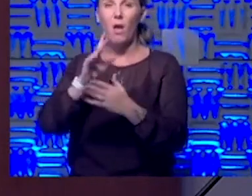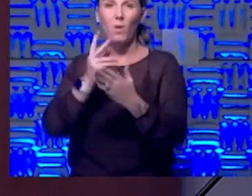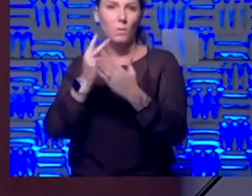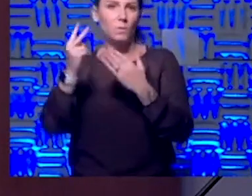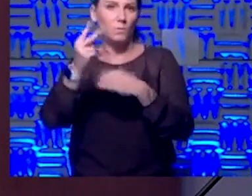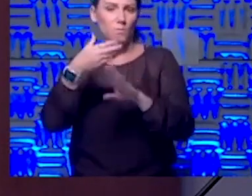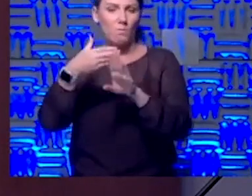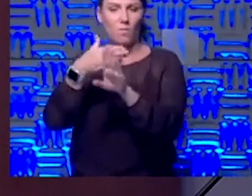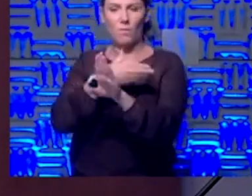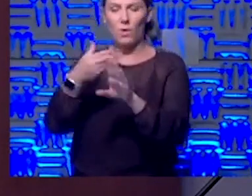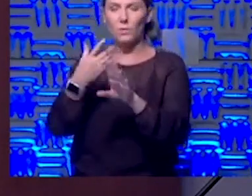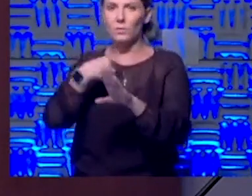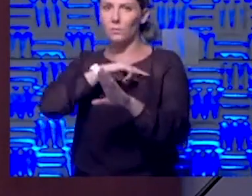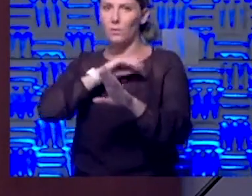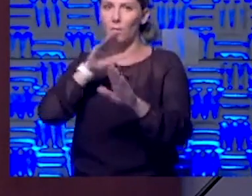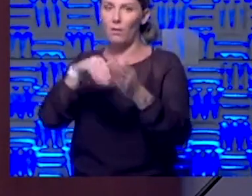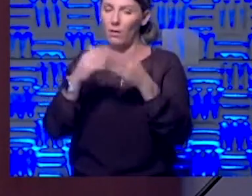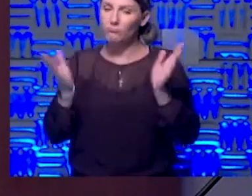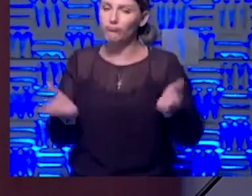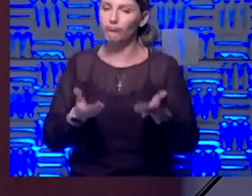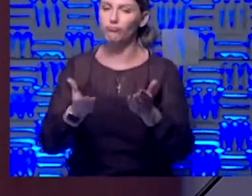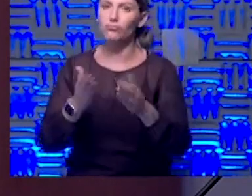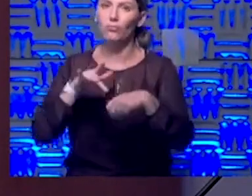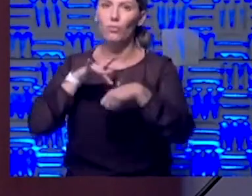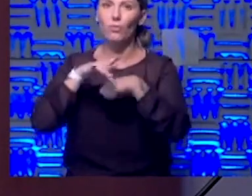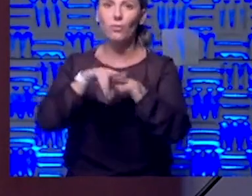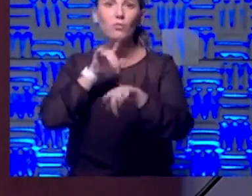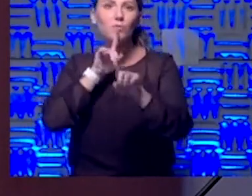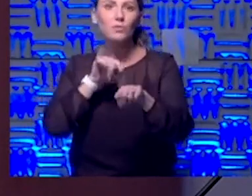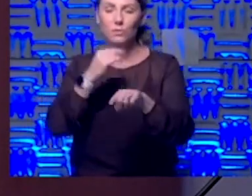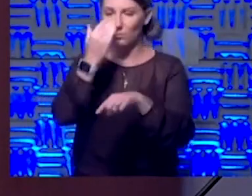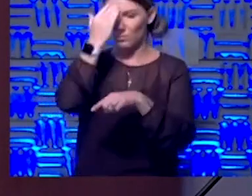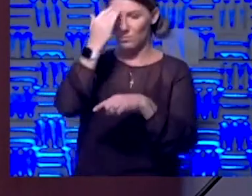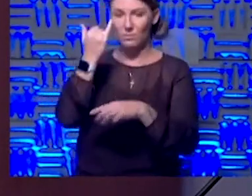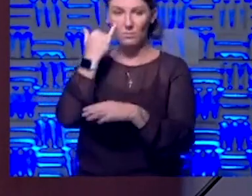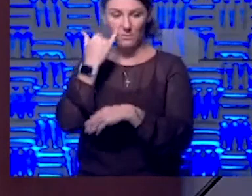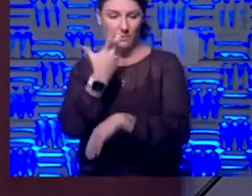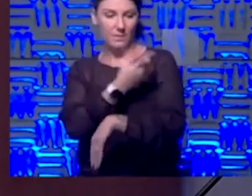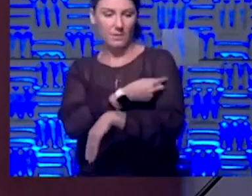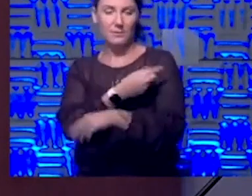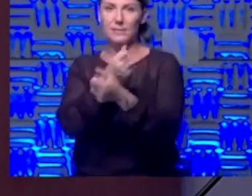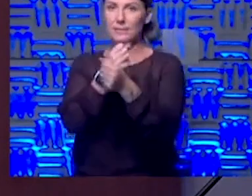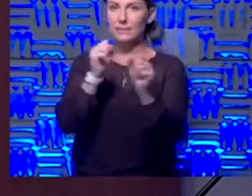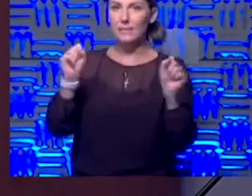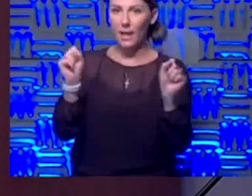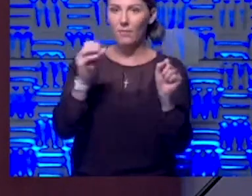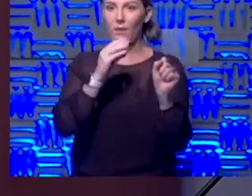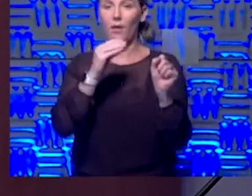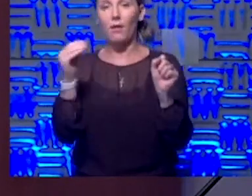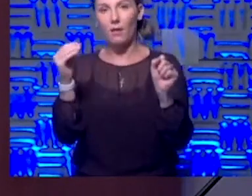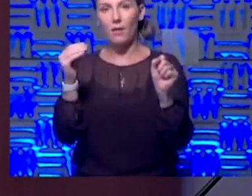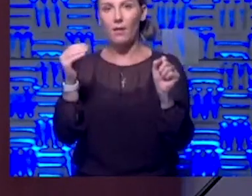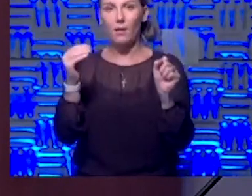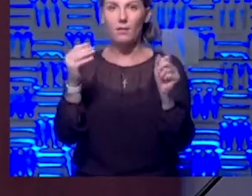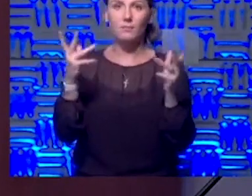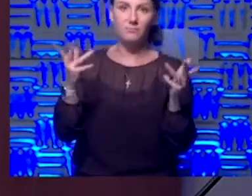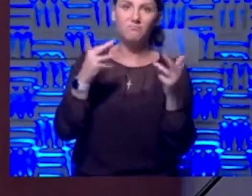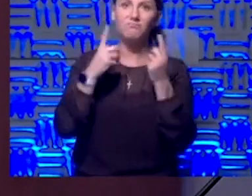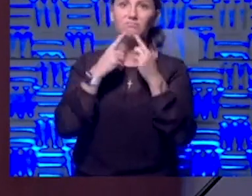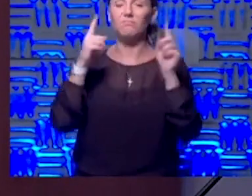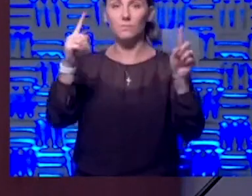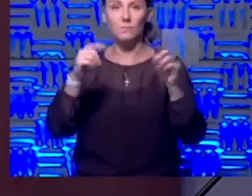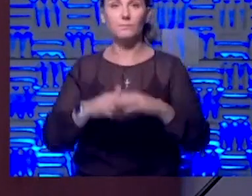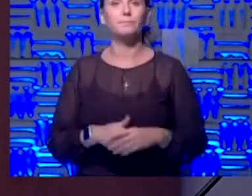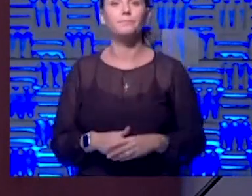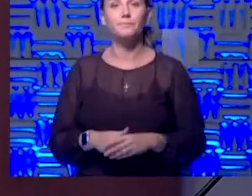we're all going to be pushing, I think, to get these early results to know if the vaccine is going to be safe and efficacious. Um,